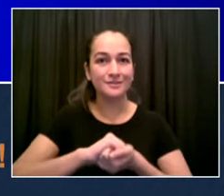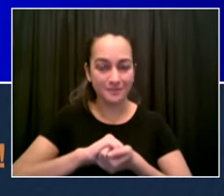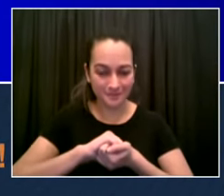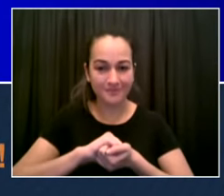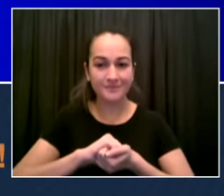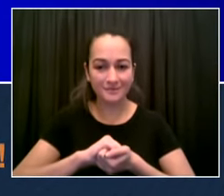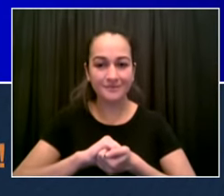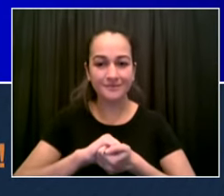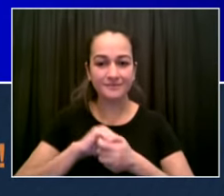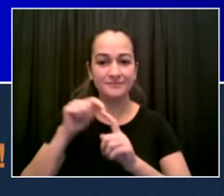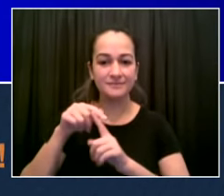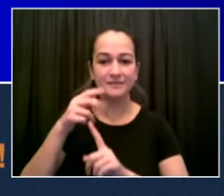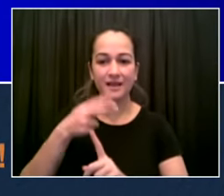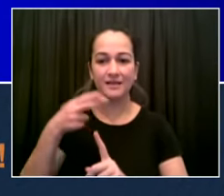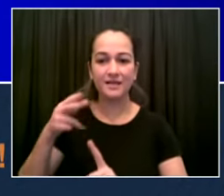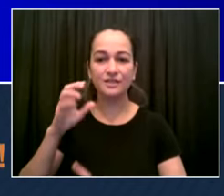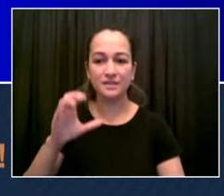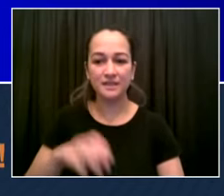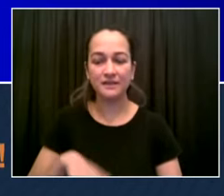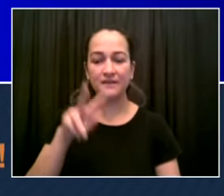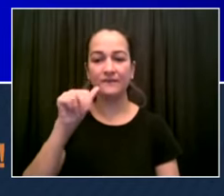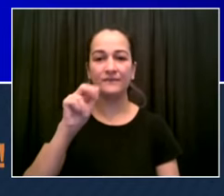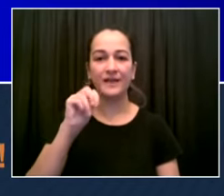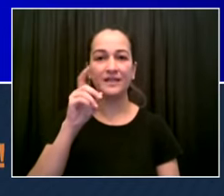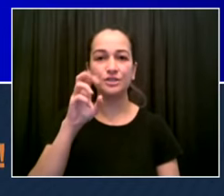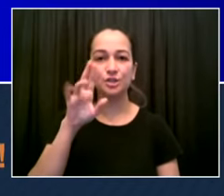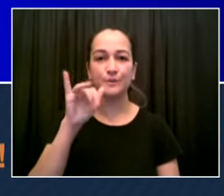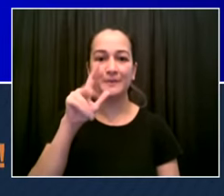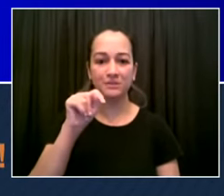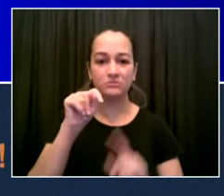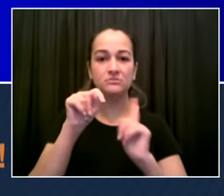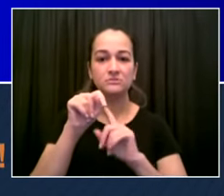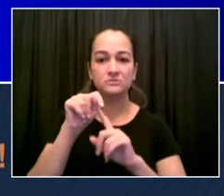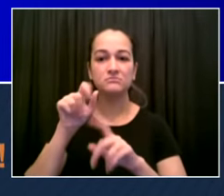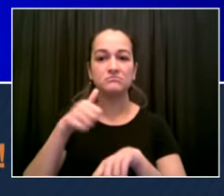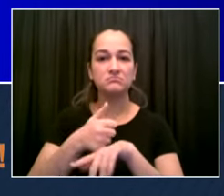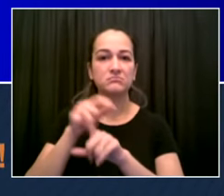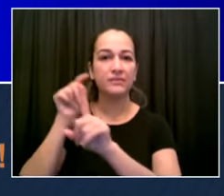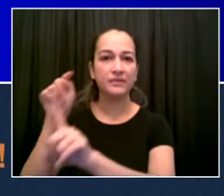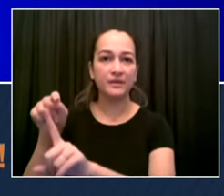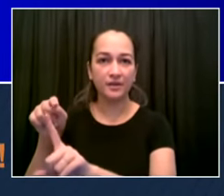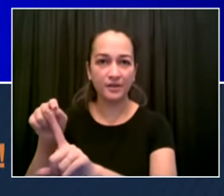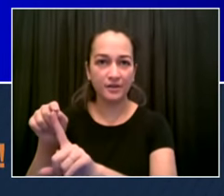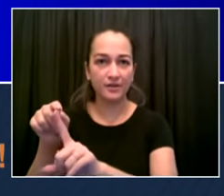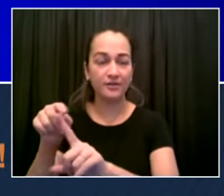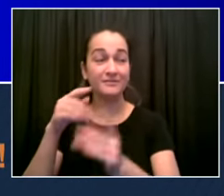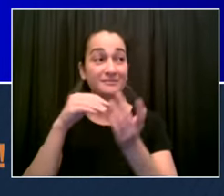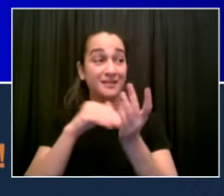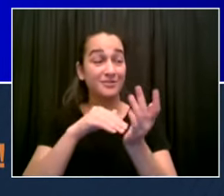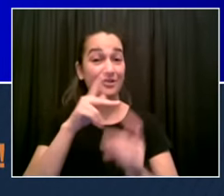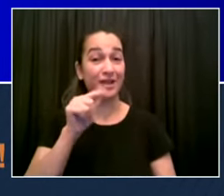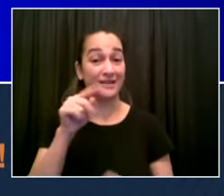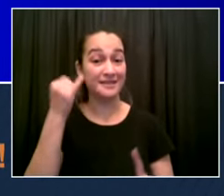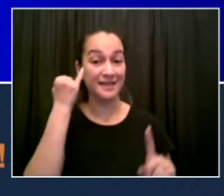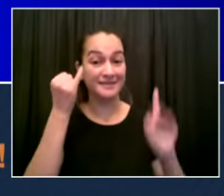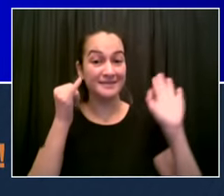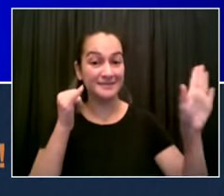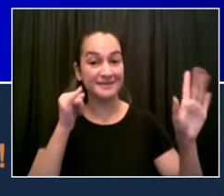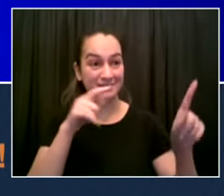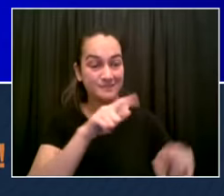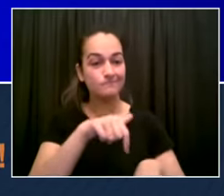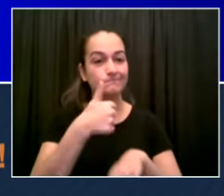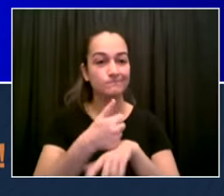of the mayor's term and we're hoping to have services up and running by september let's say october